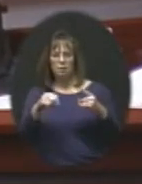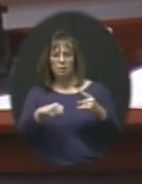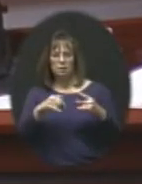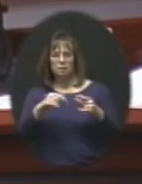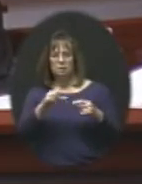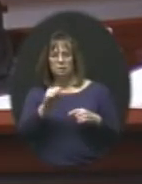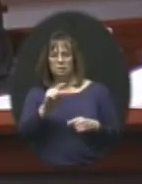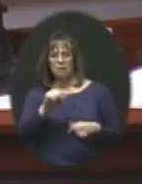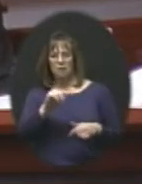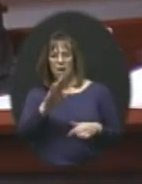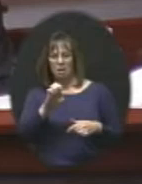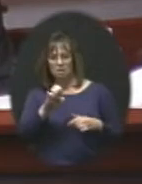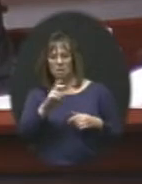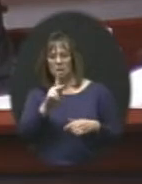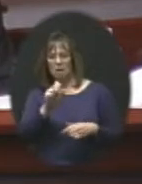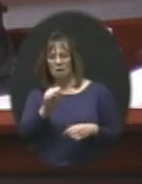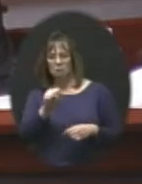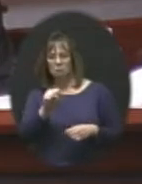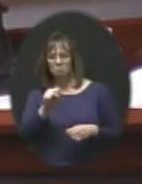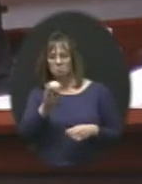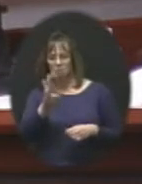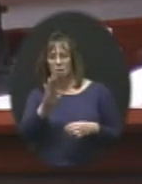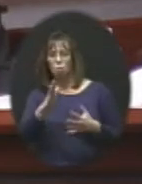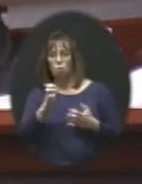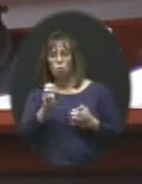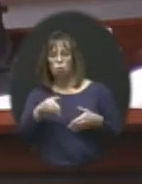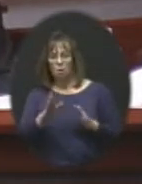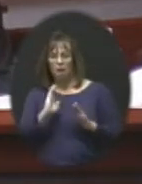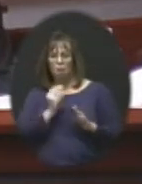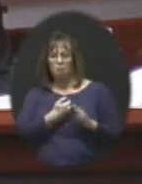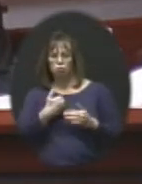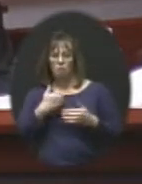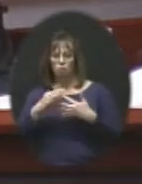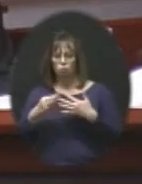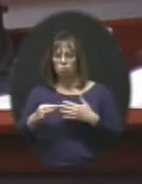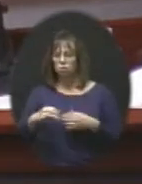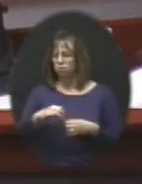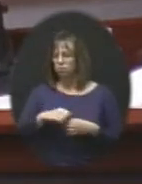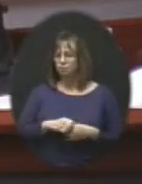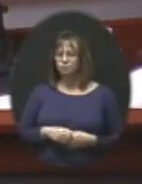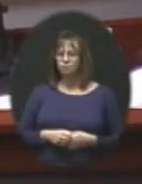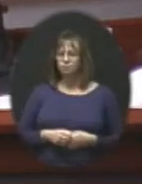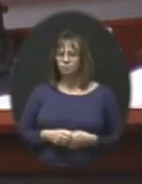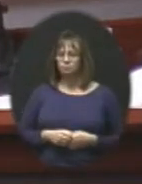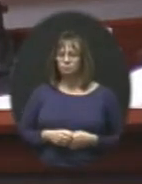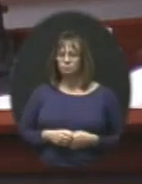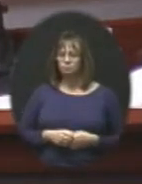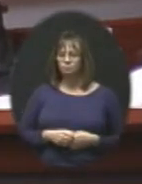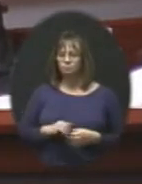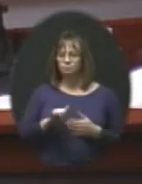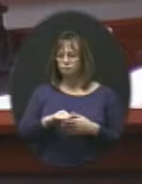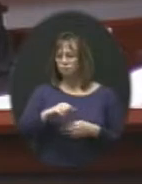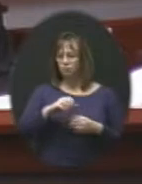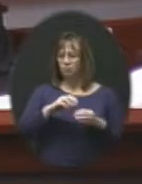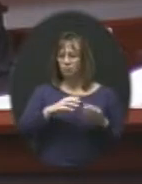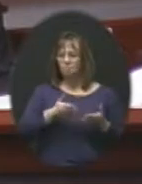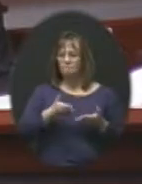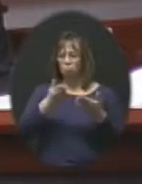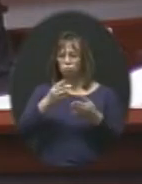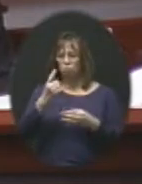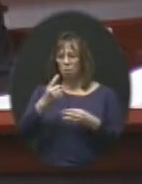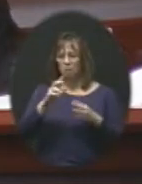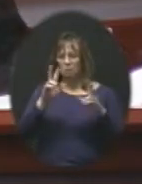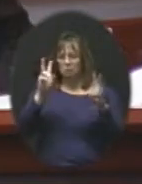the stance that KASB would like to allow us to have choice. Great. Okay. So that's motion one. Those are the